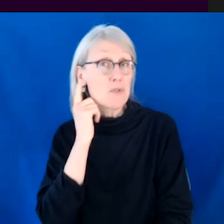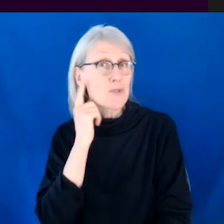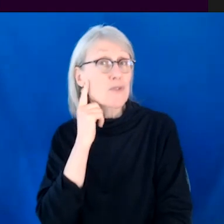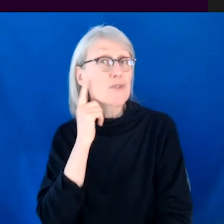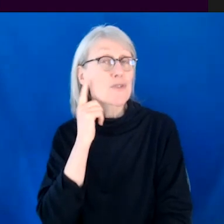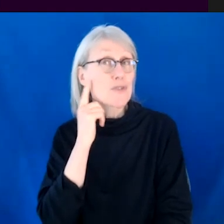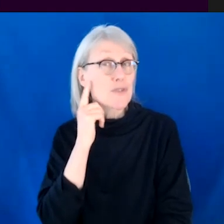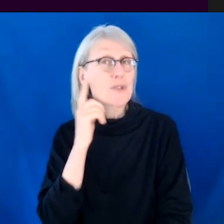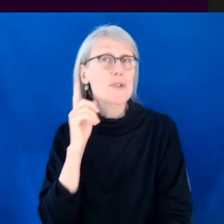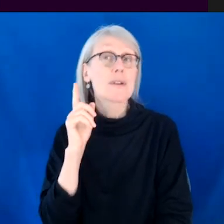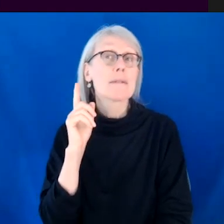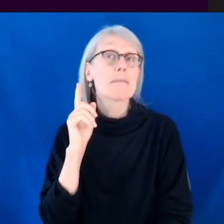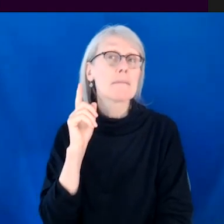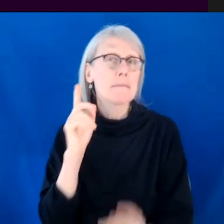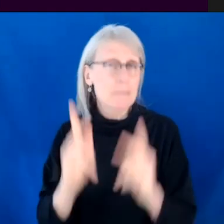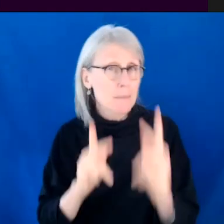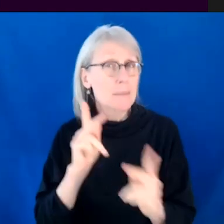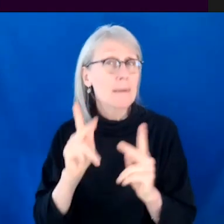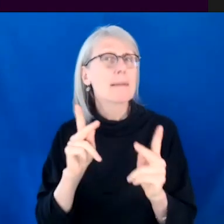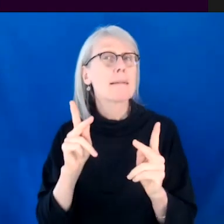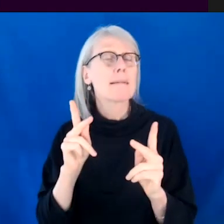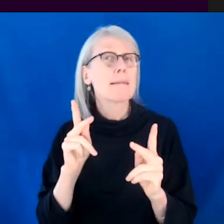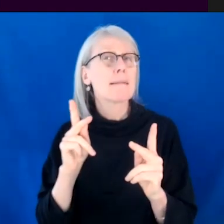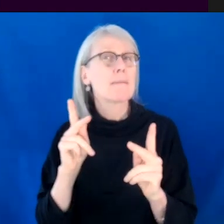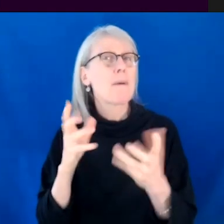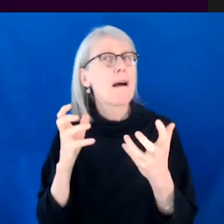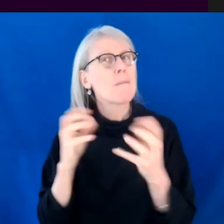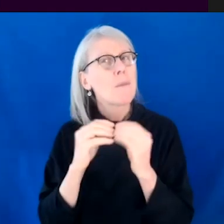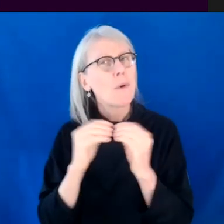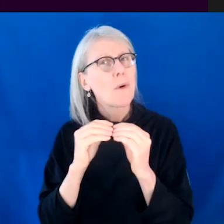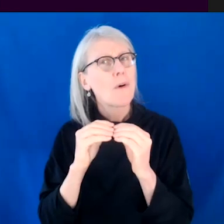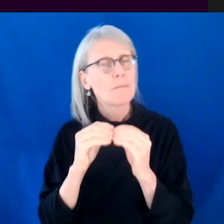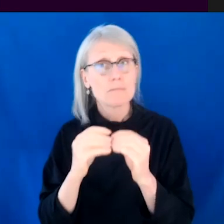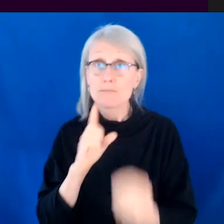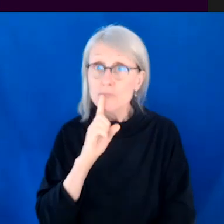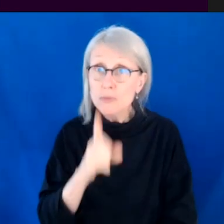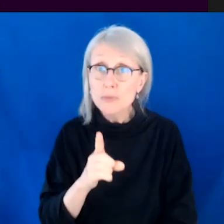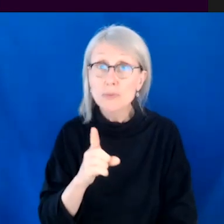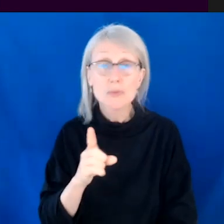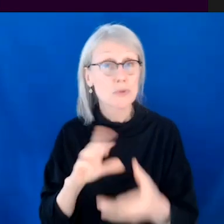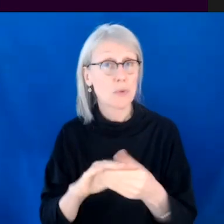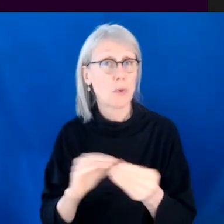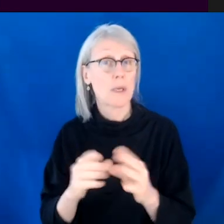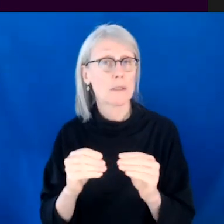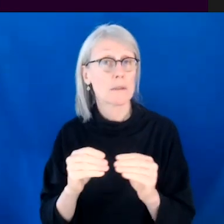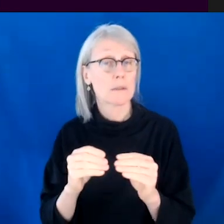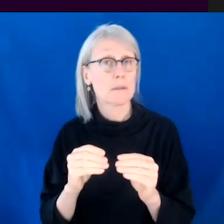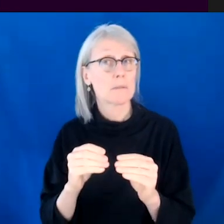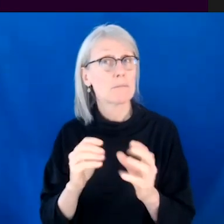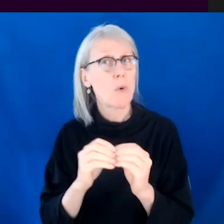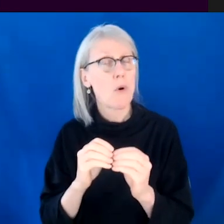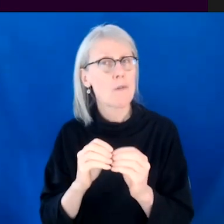people are looking for more personal, authentic stories. And